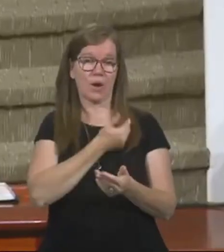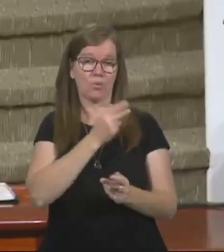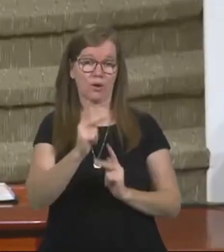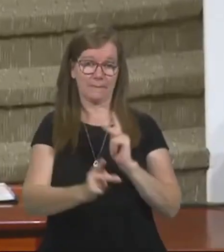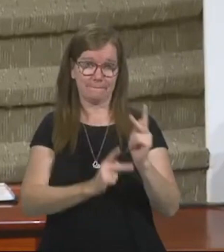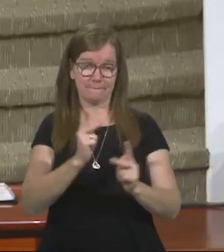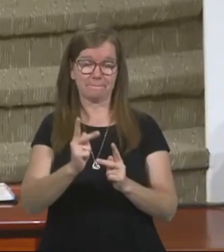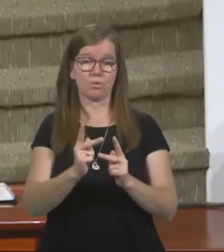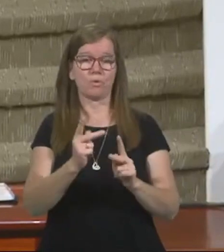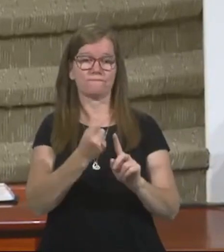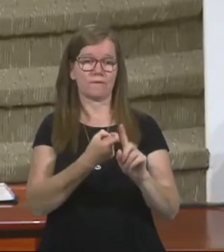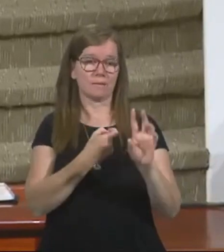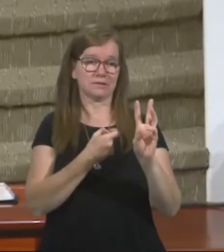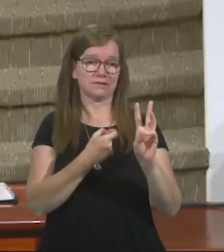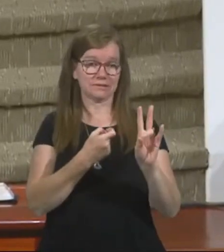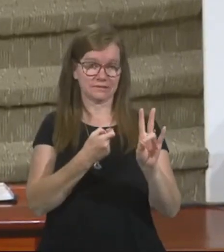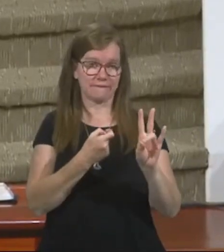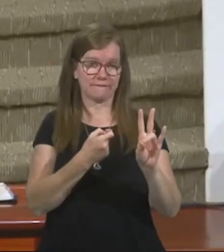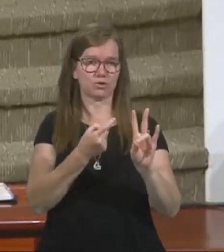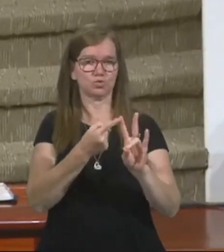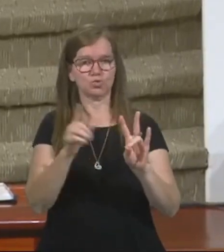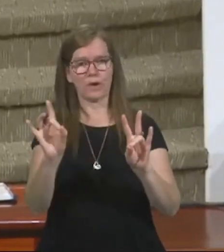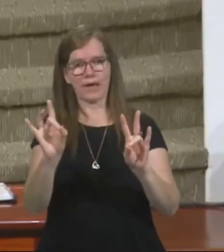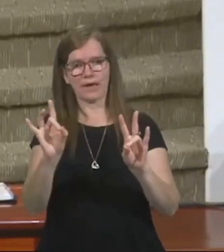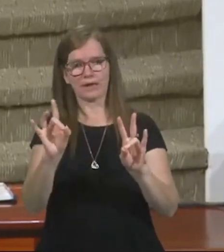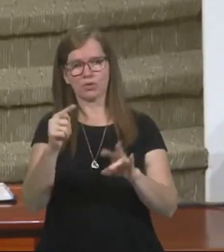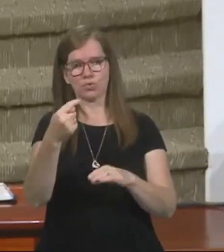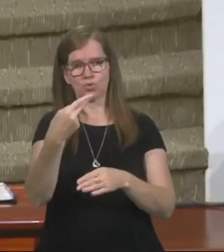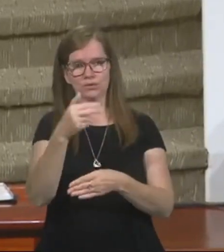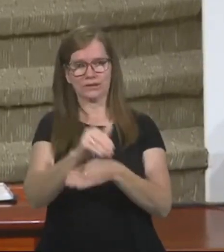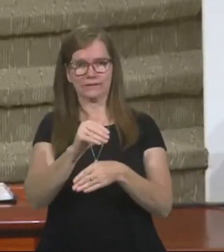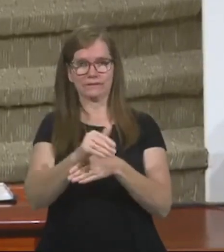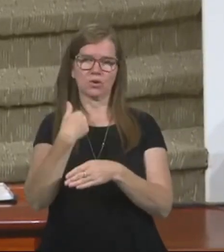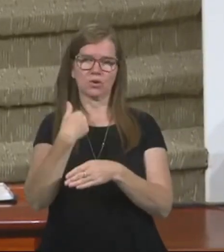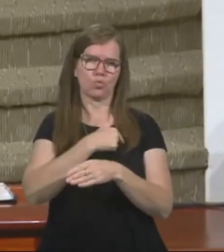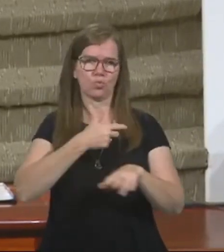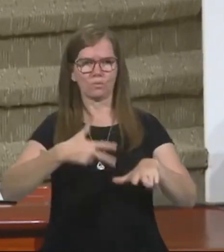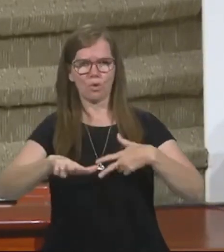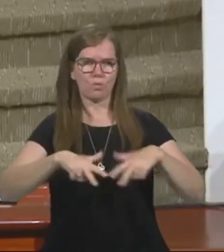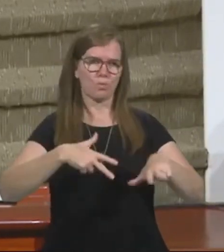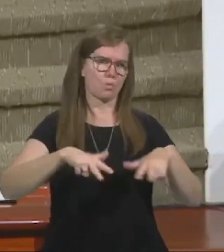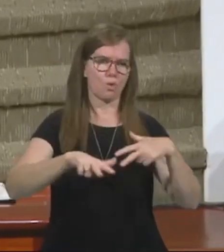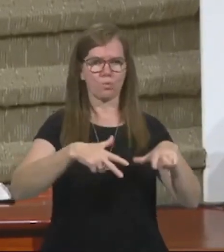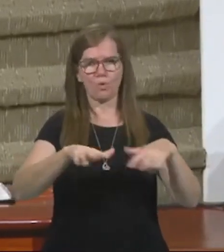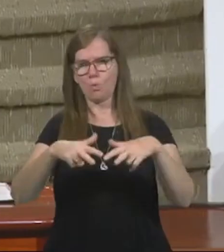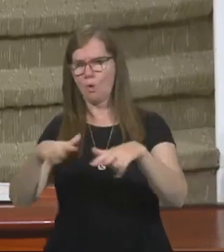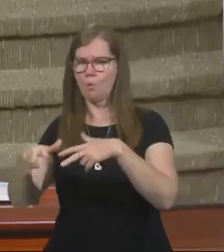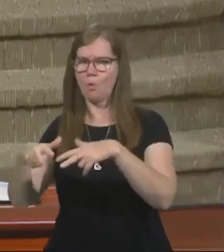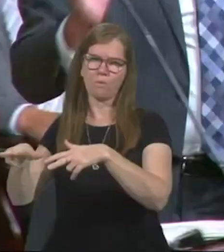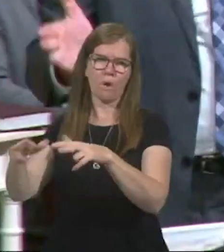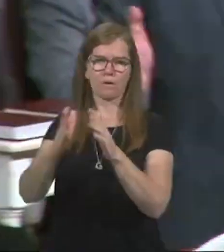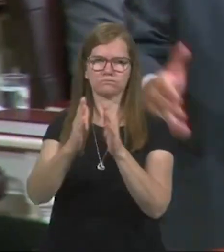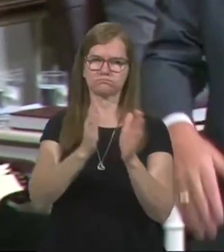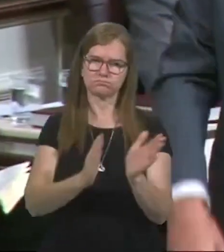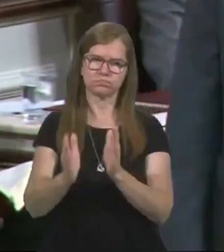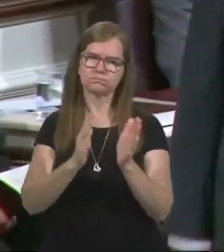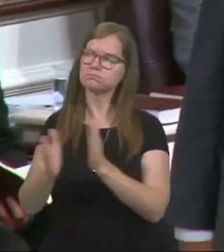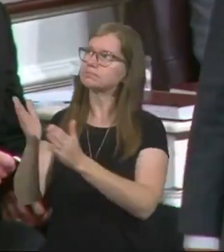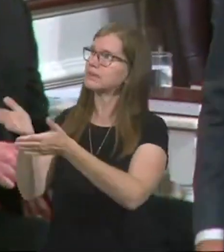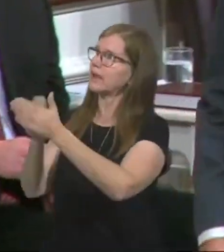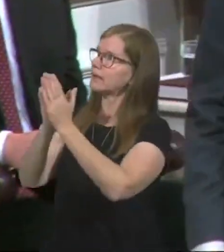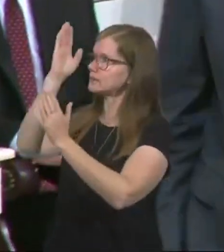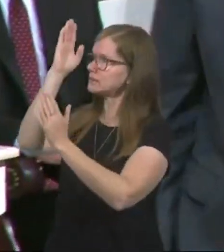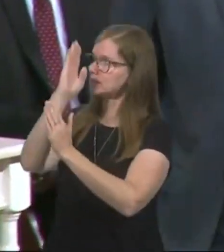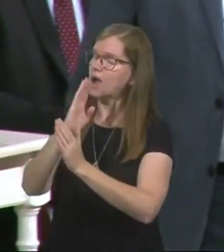joined from 7 o'clock to 8 o'clock on Thursday evening, and we walked different parts of our city in preparation, asking God